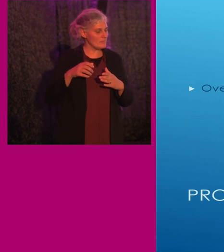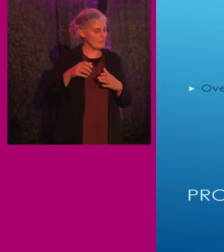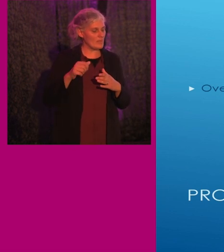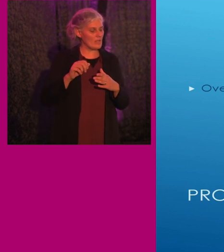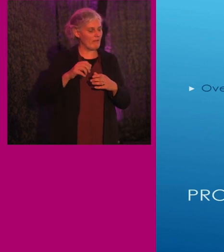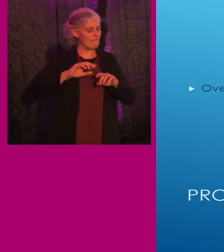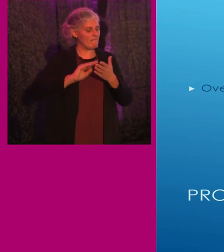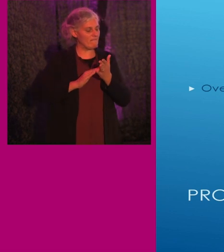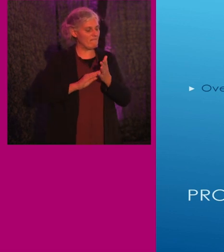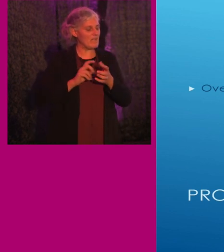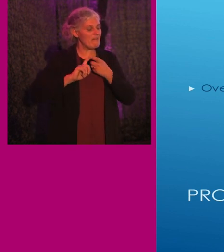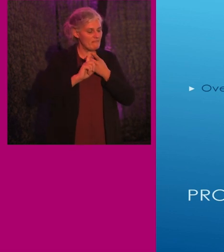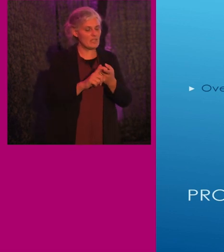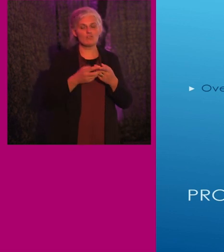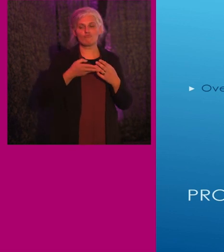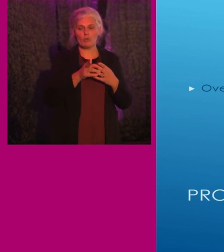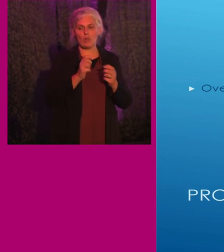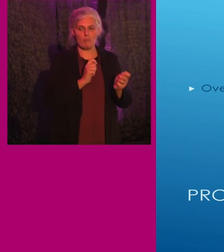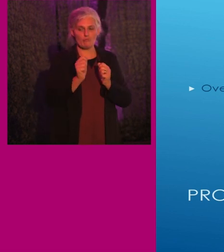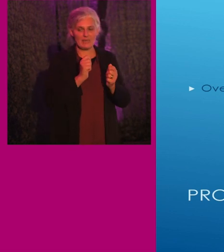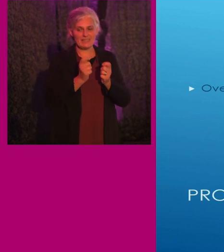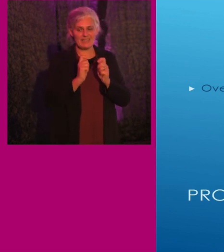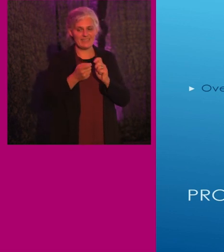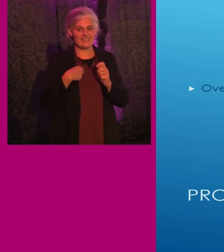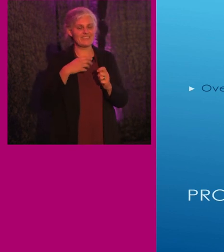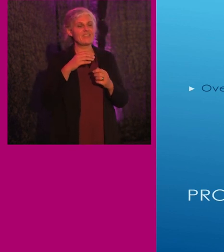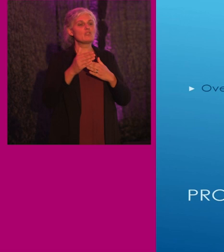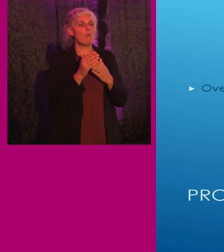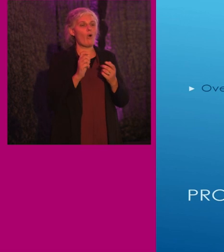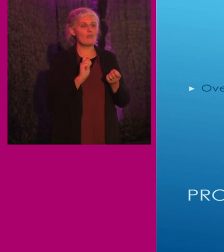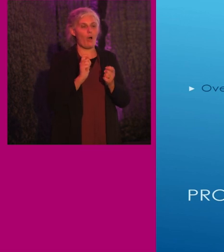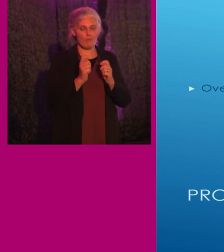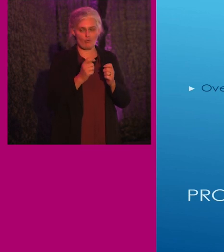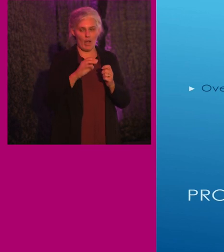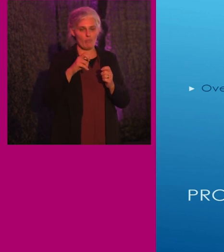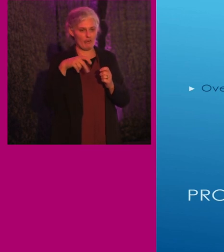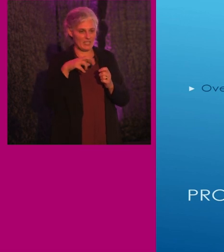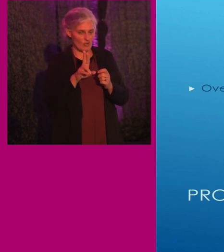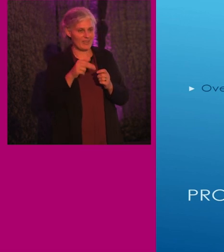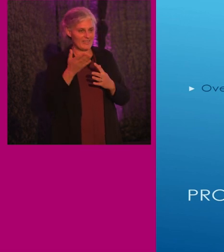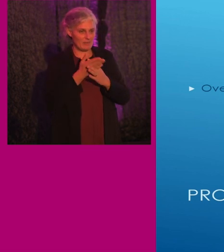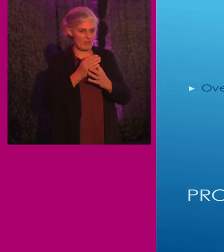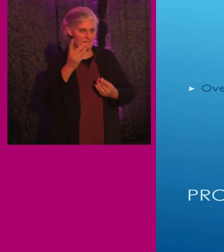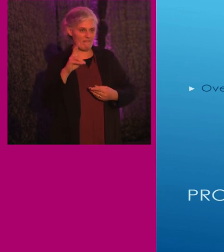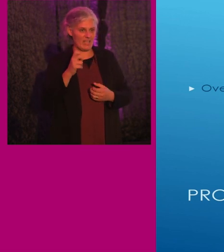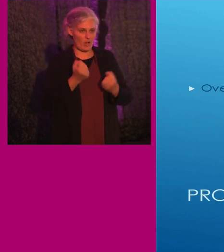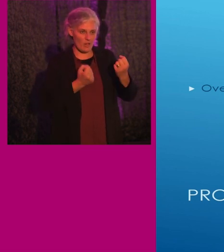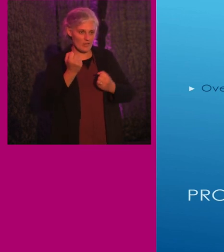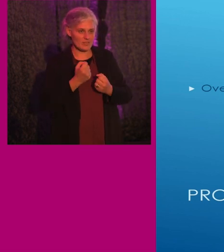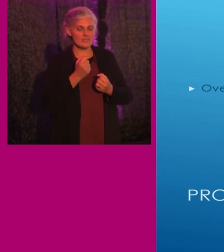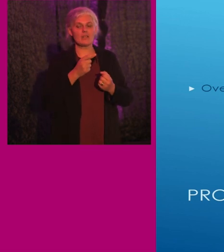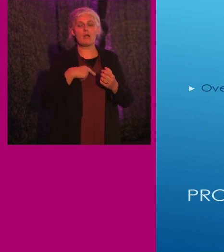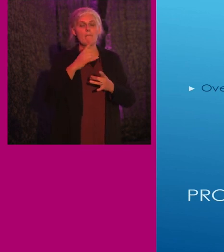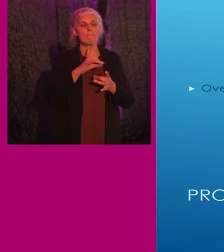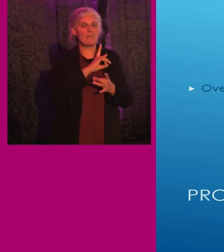they purchase vehicles, they must be accessible. Small operators can either purchase accessible vehicles or ensure that